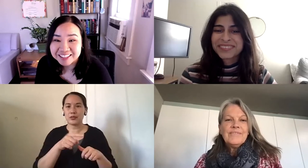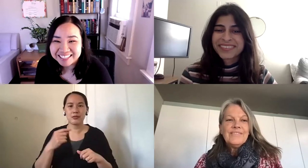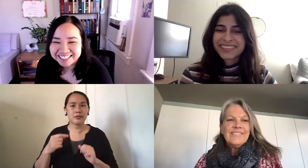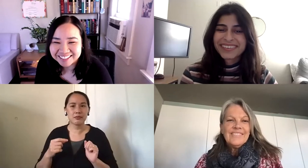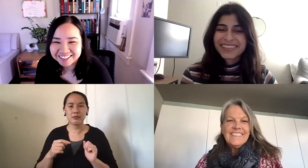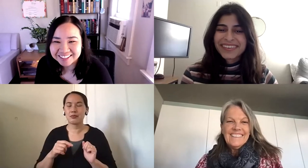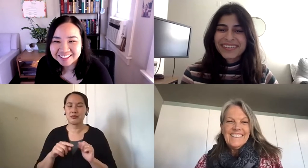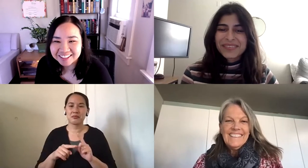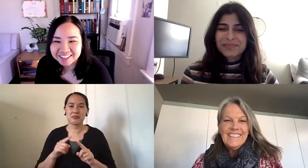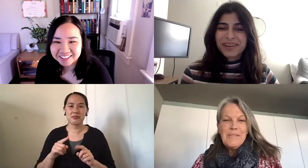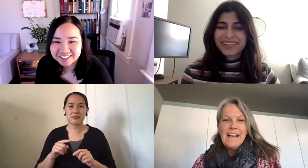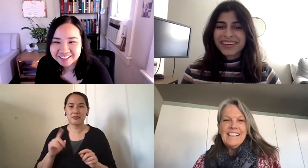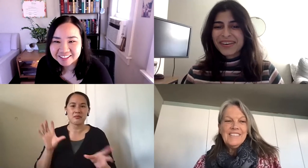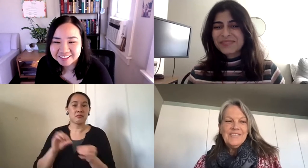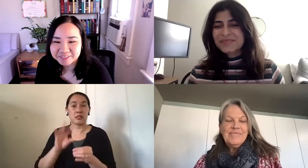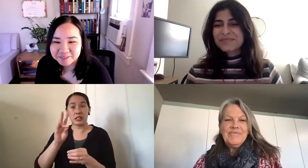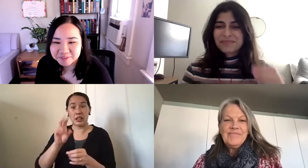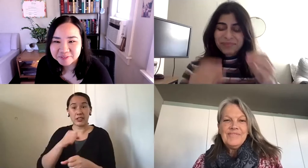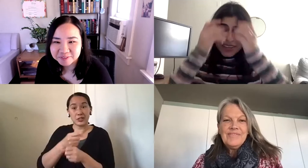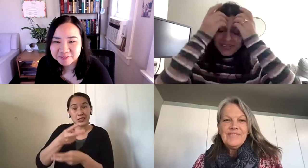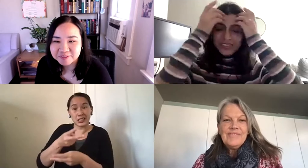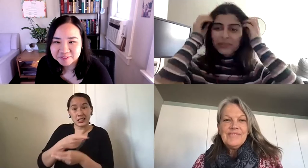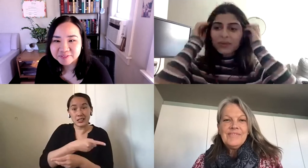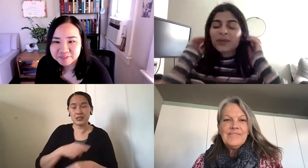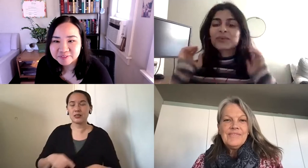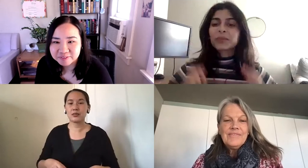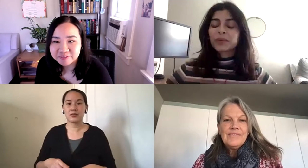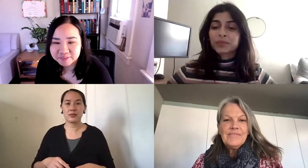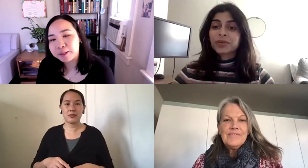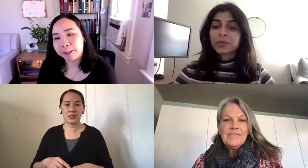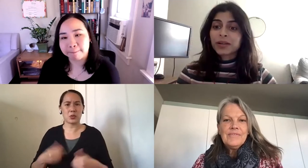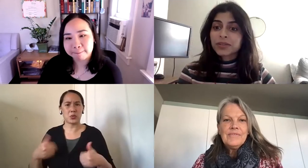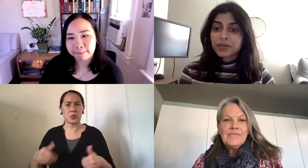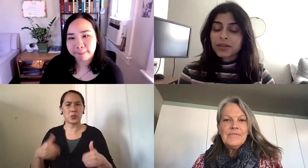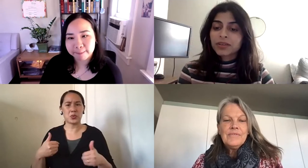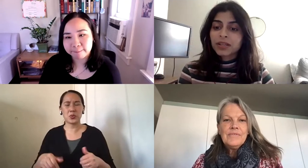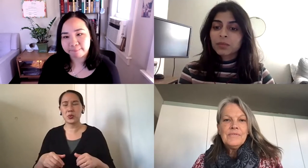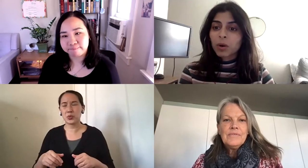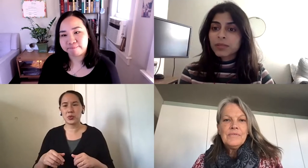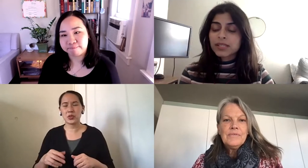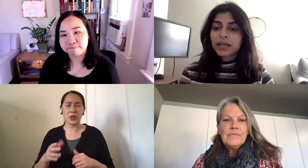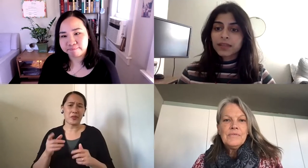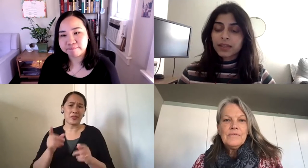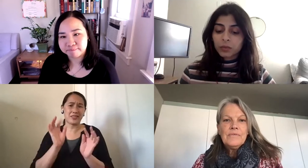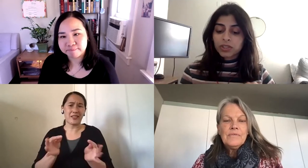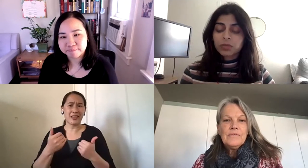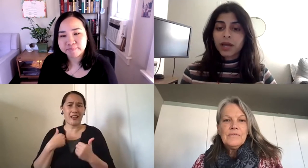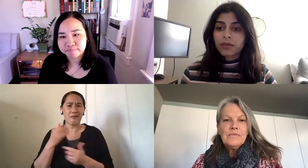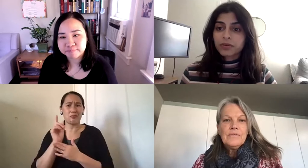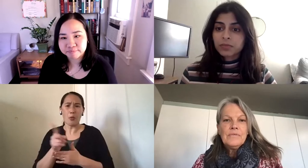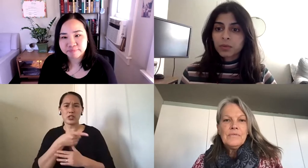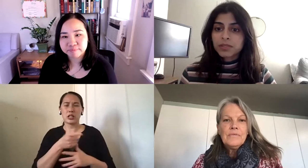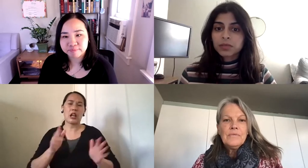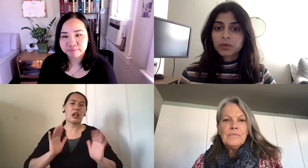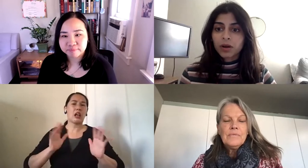sorry, I think I cut out, but, um, but yeah, so she'd been going through it for a while. So there were definitely moments. And I think when she would